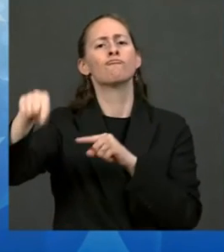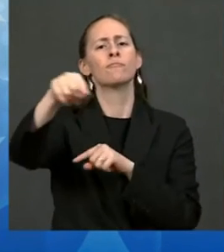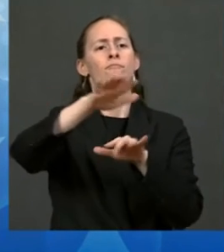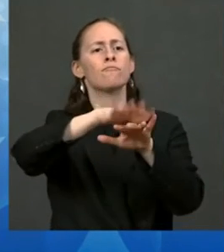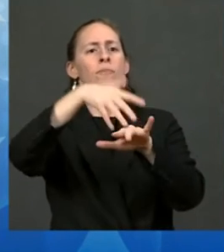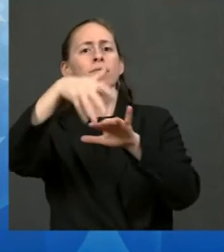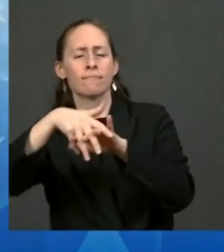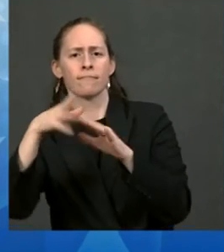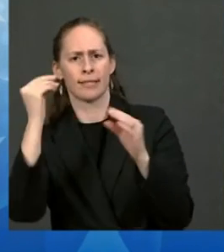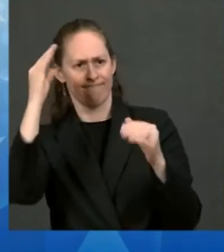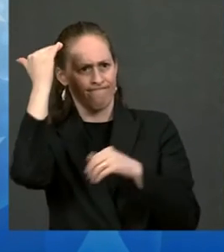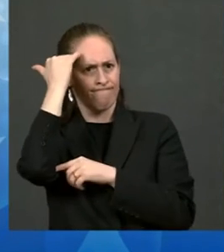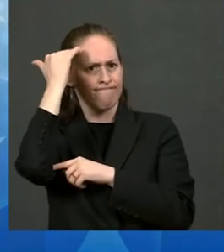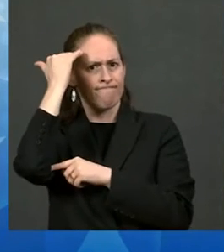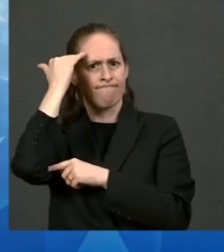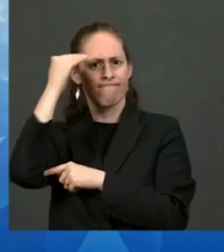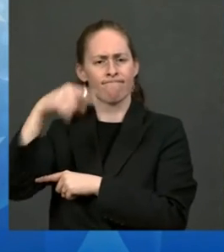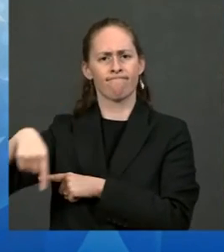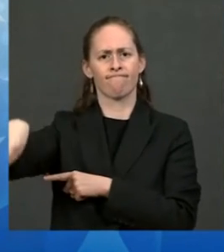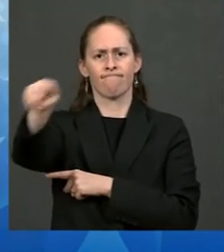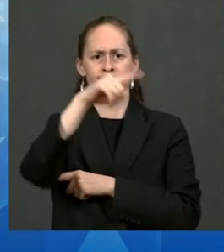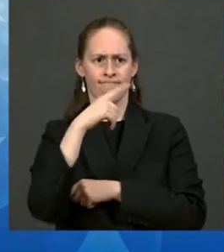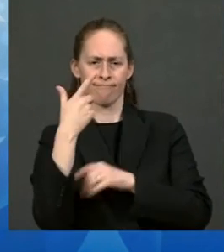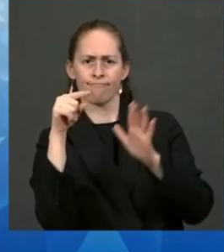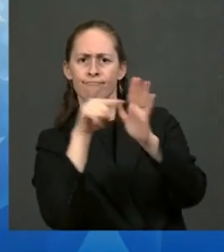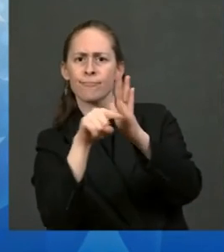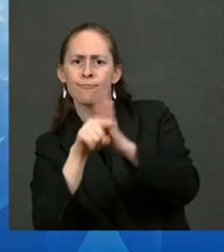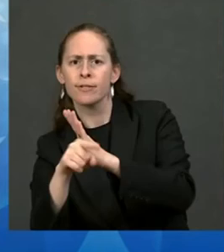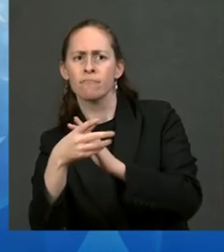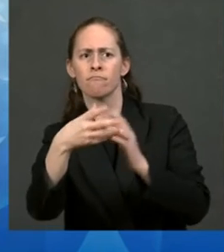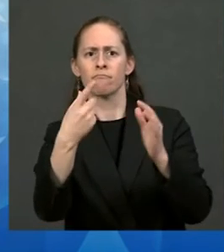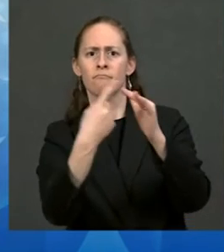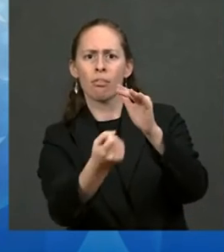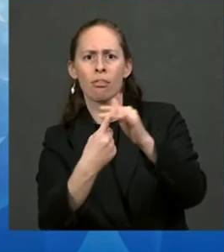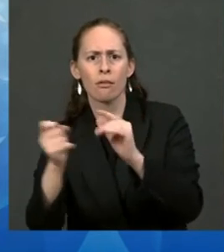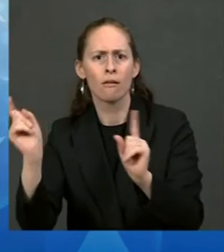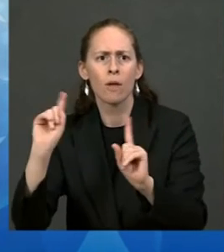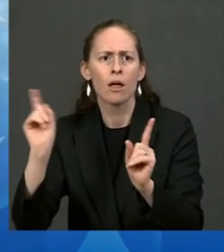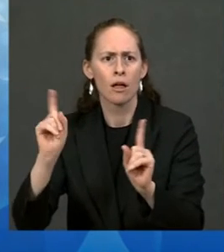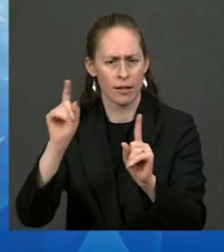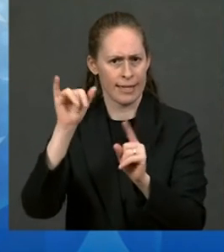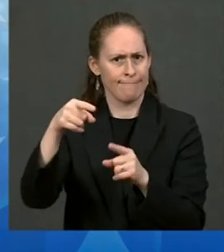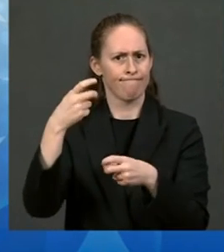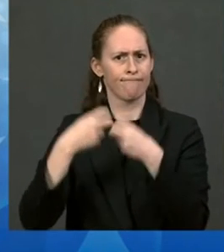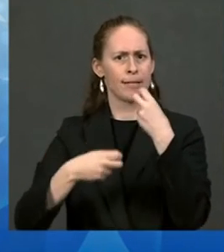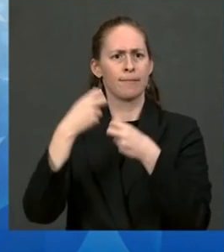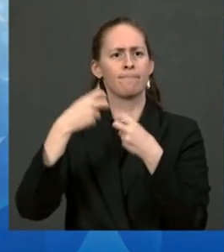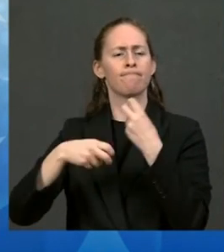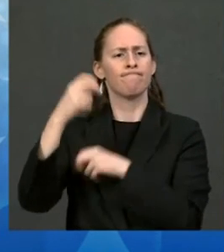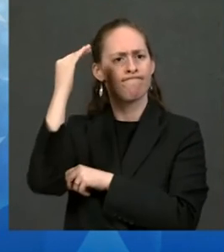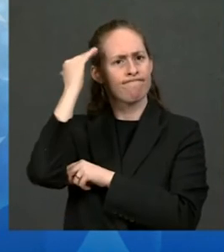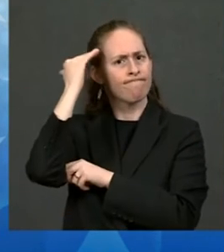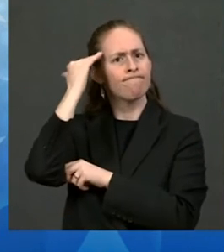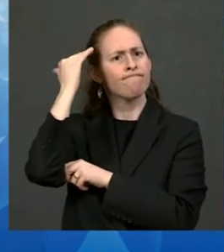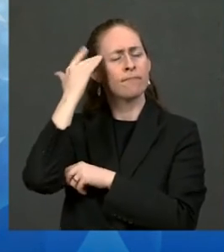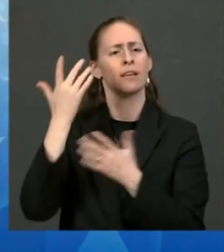to heal from the terrible impacts that boarding schools have had on communities.